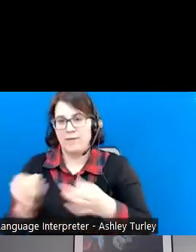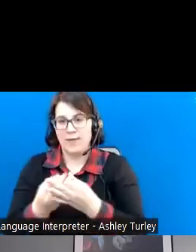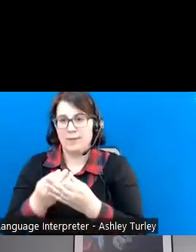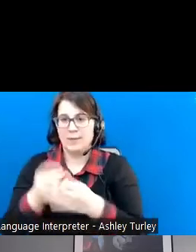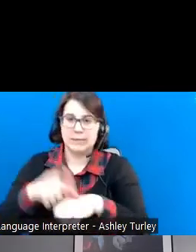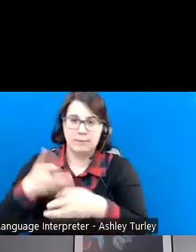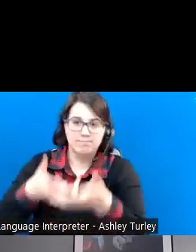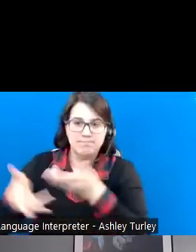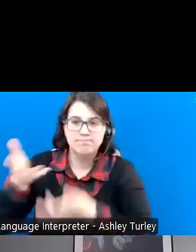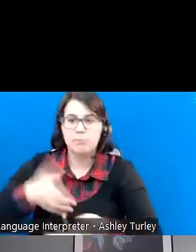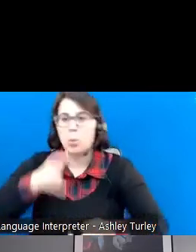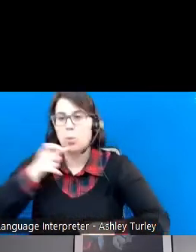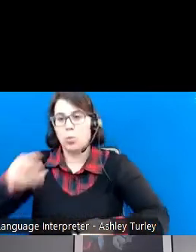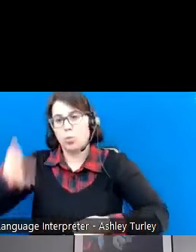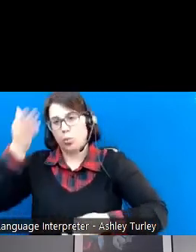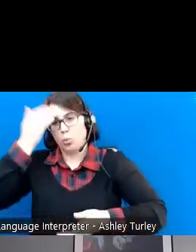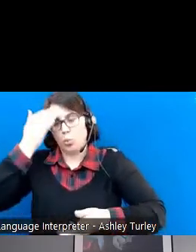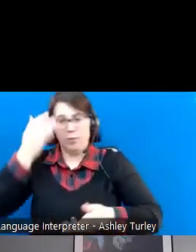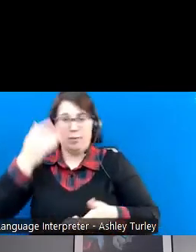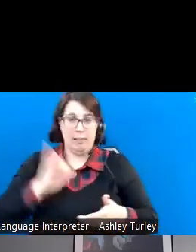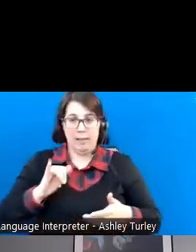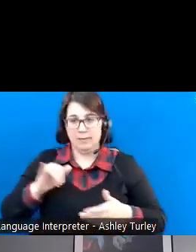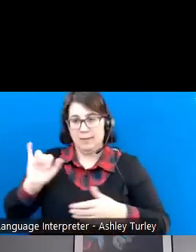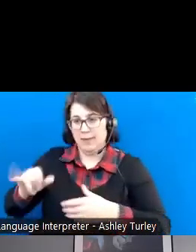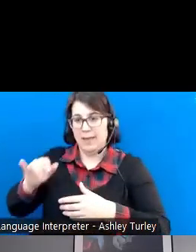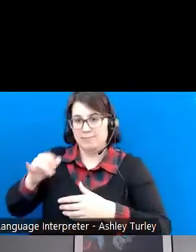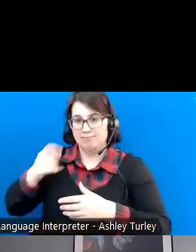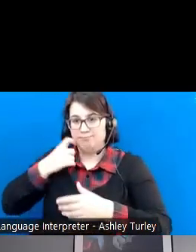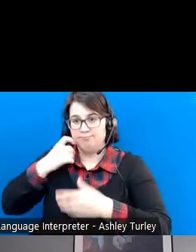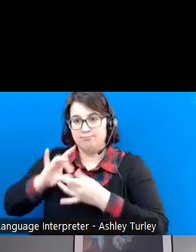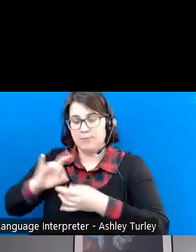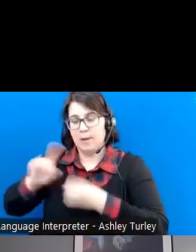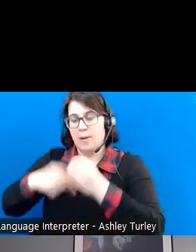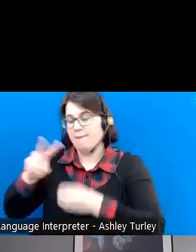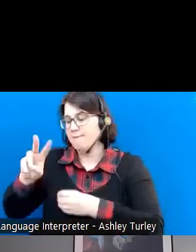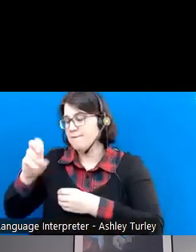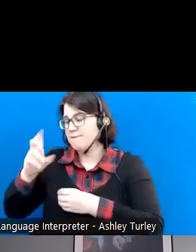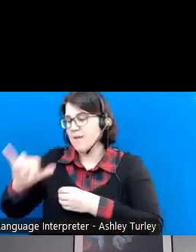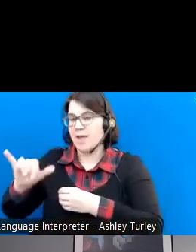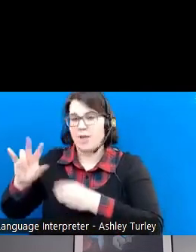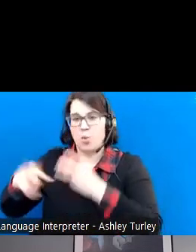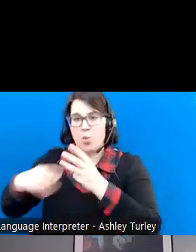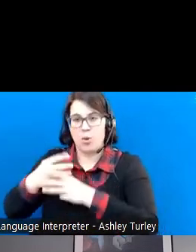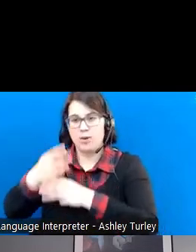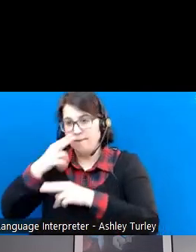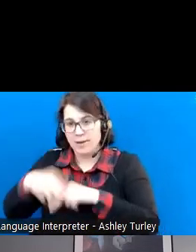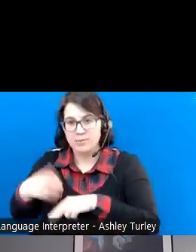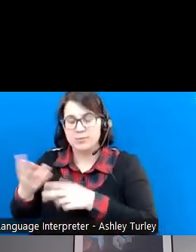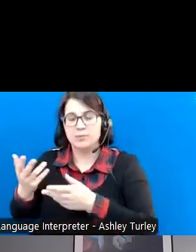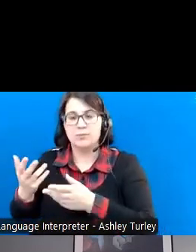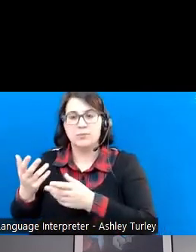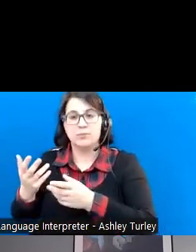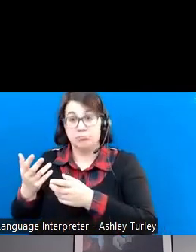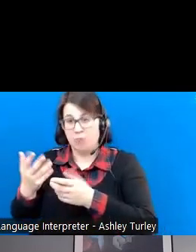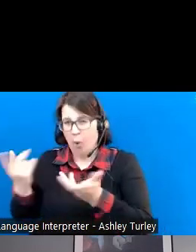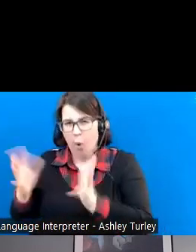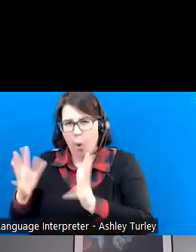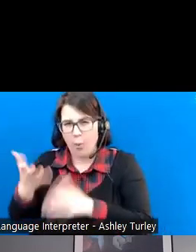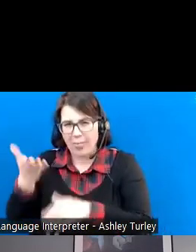they know, like in the situation we just talked about with Valley Worlds of Fun. You know, if there's already a place where they're spending their time